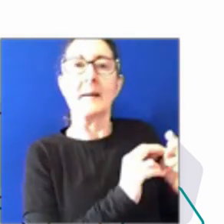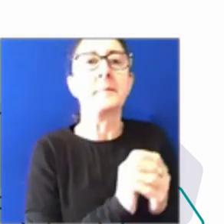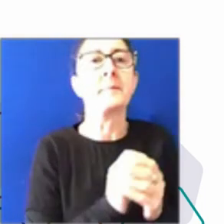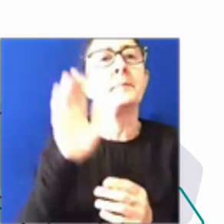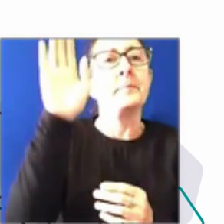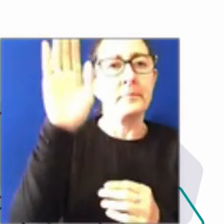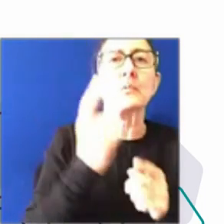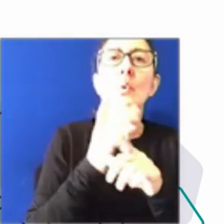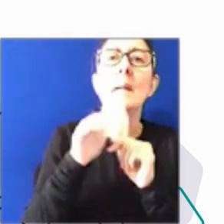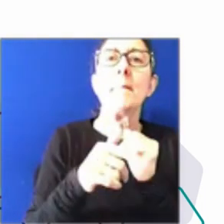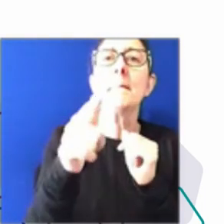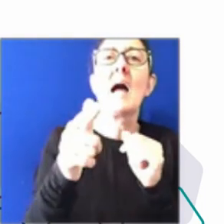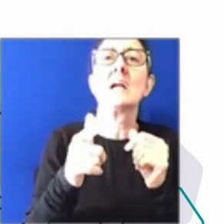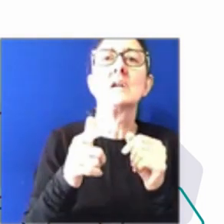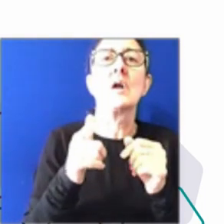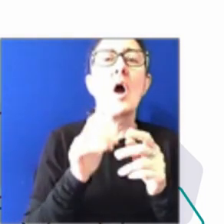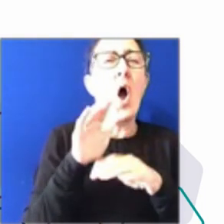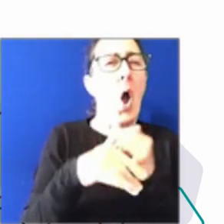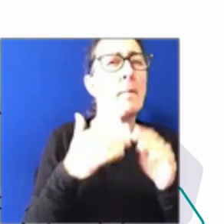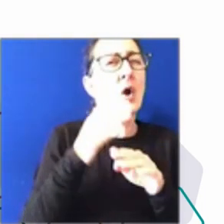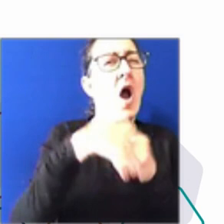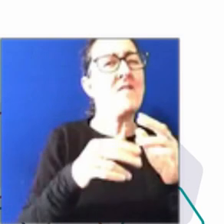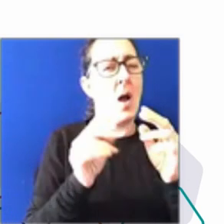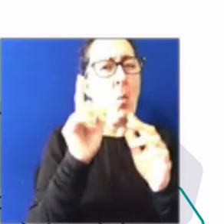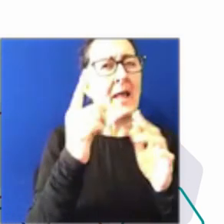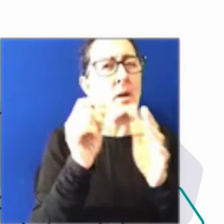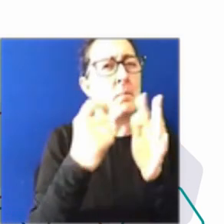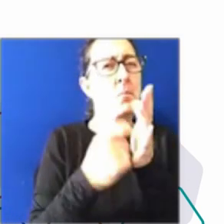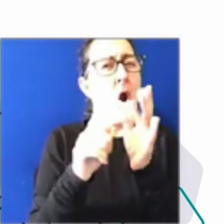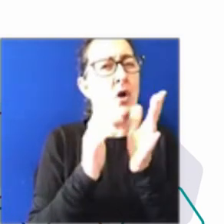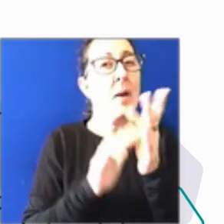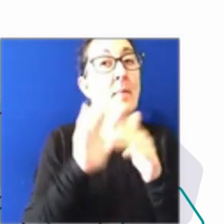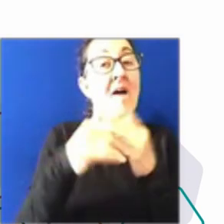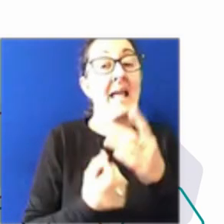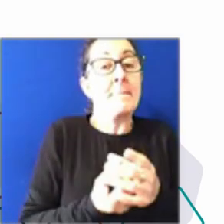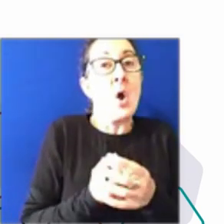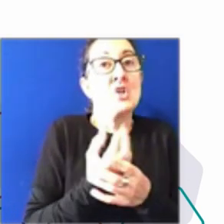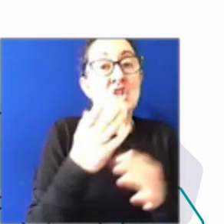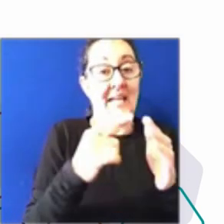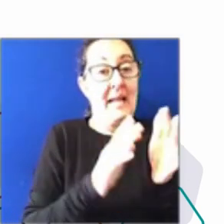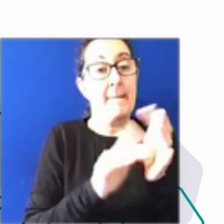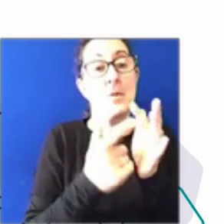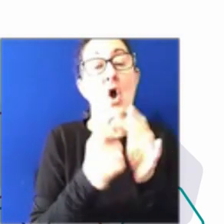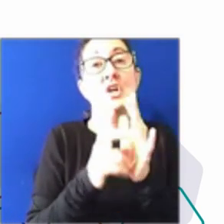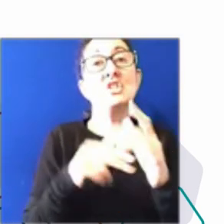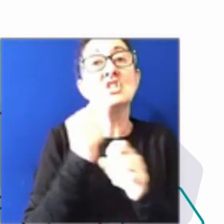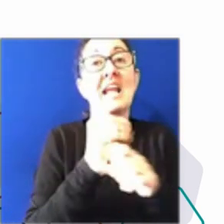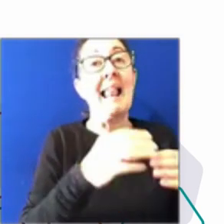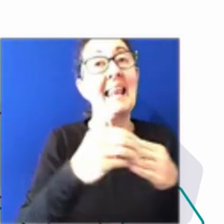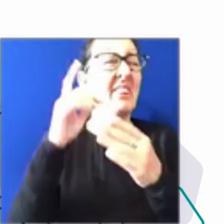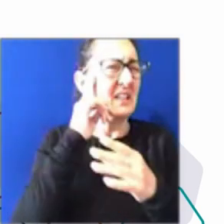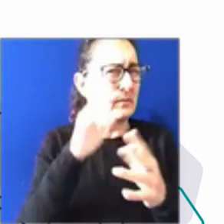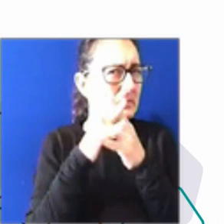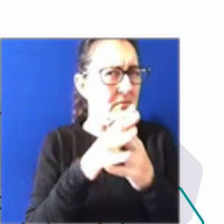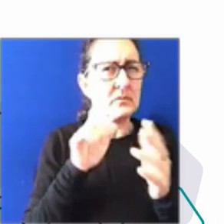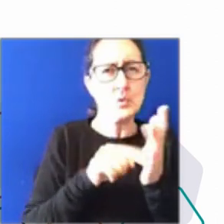developing in the Commission. And I just think it would be great if we tapped into more Victorians because we've got so much to learn. And can I